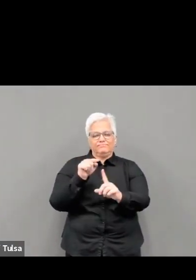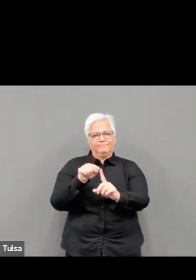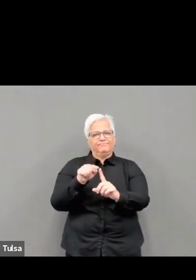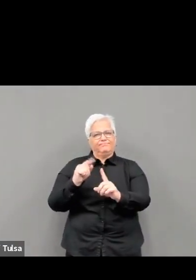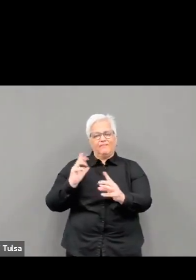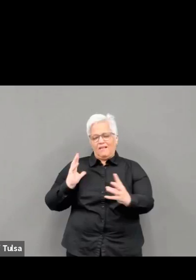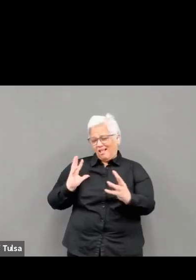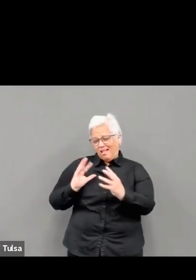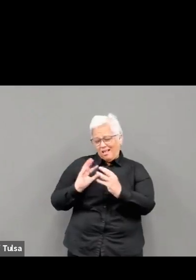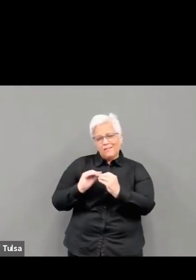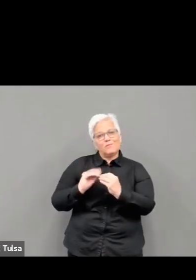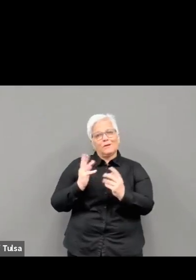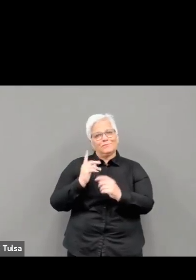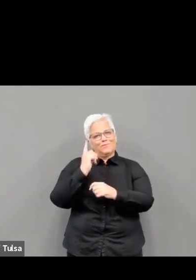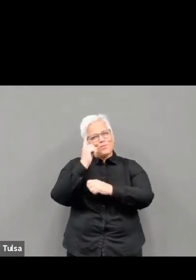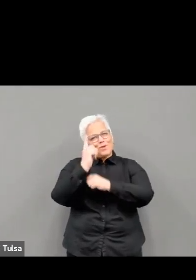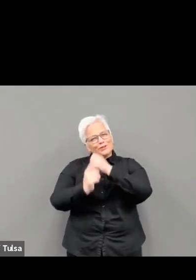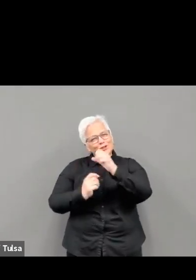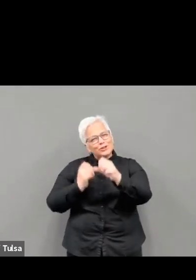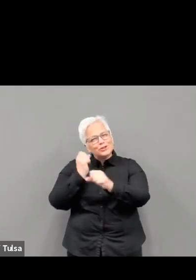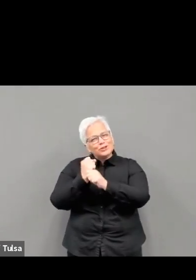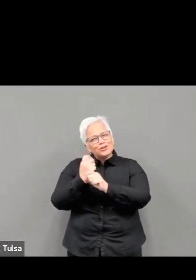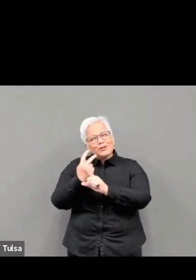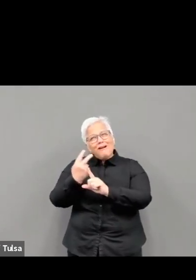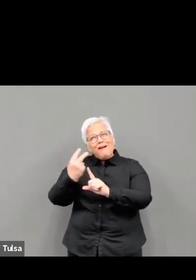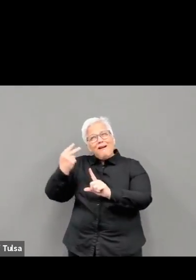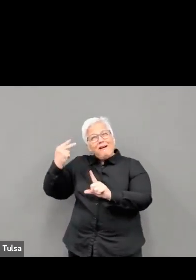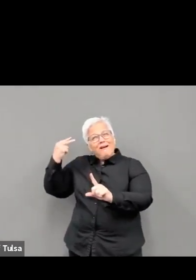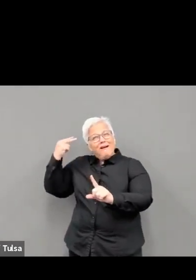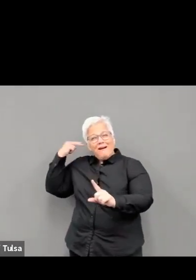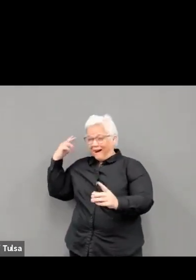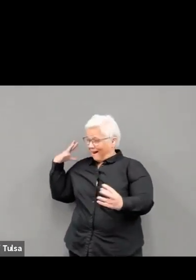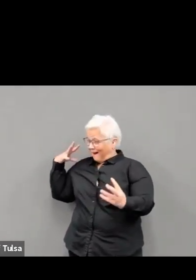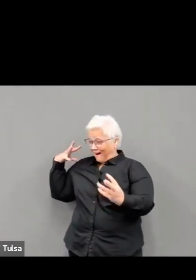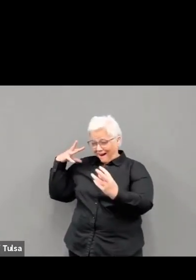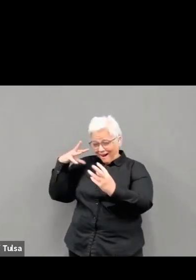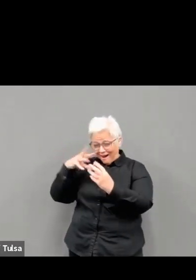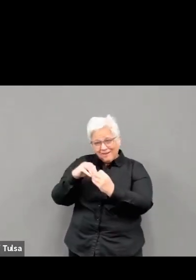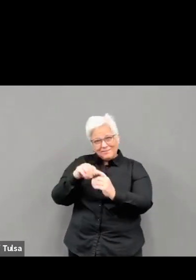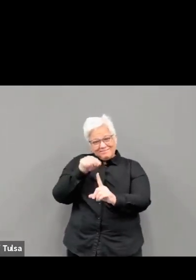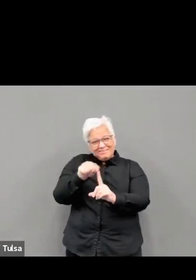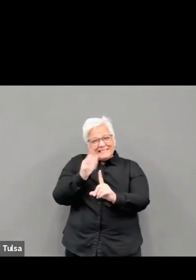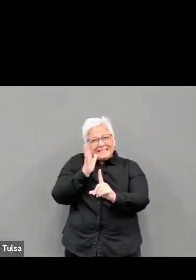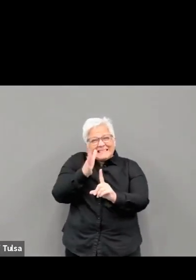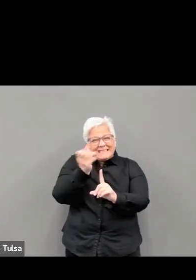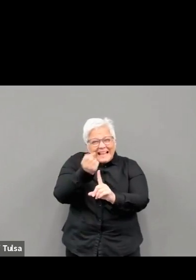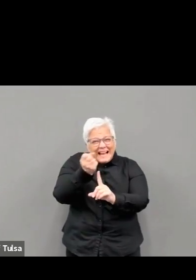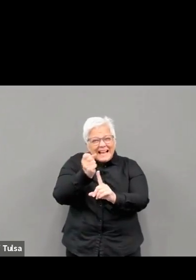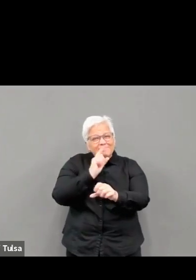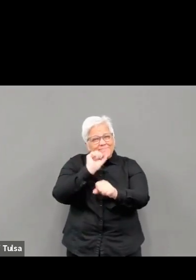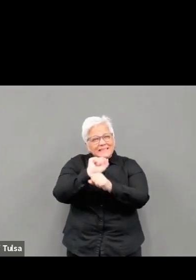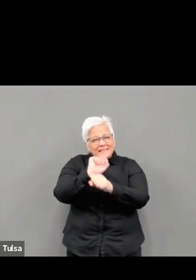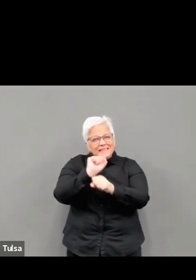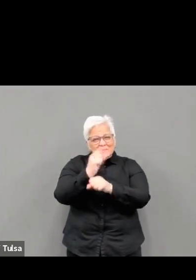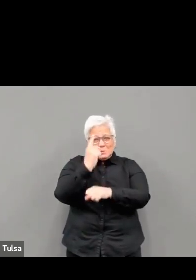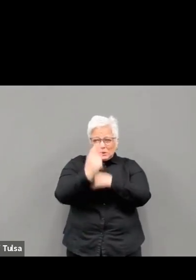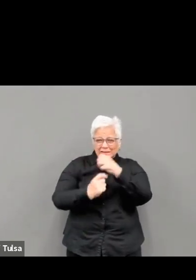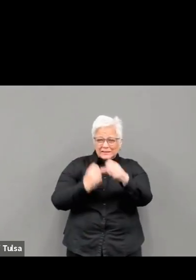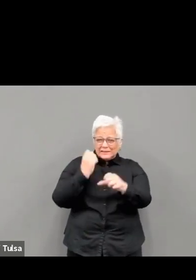we are thankful that our first case took the necessary steps to keep those around him safe.